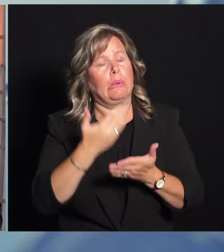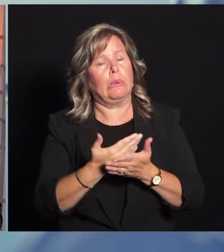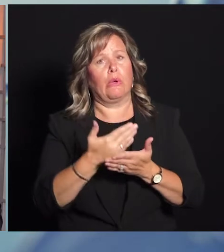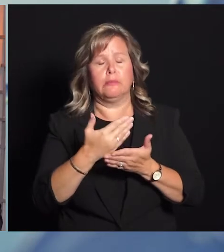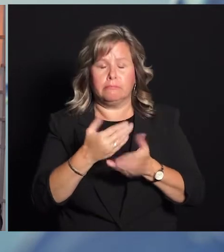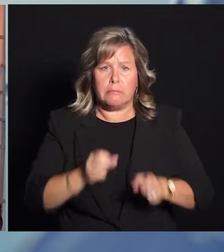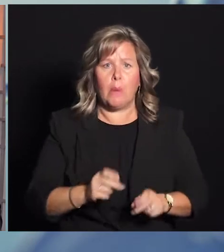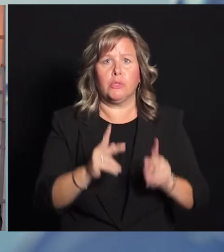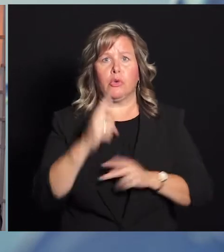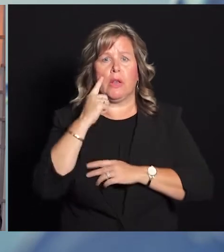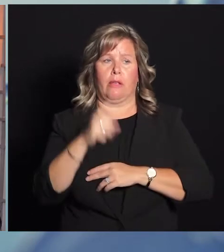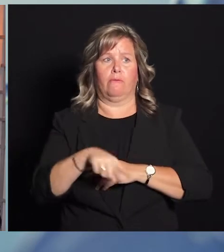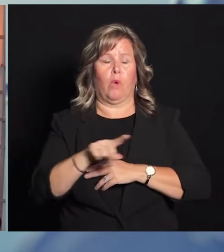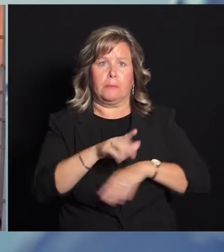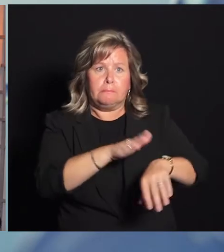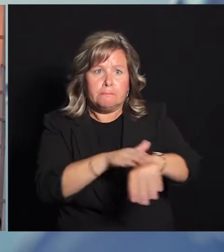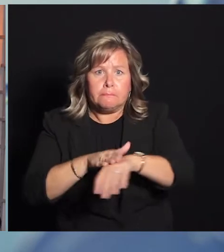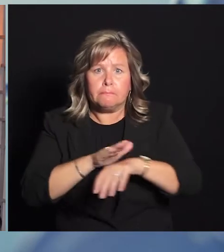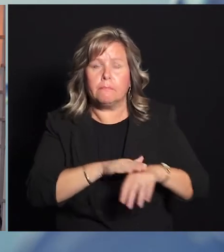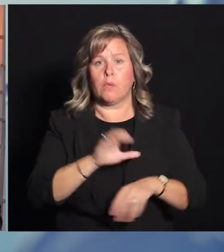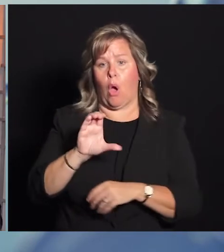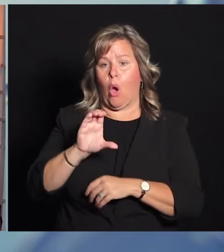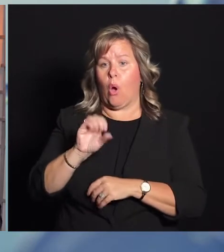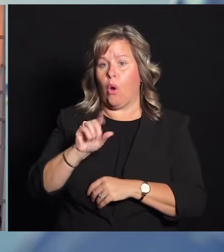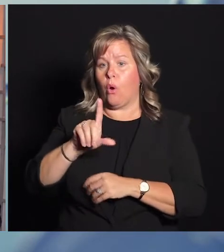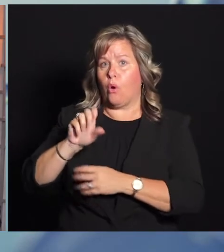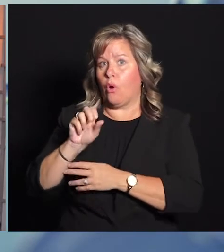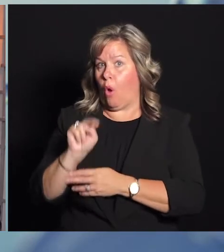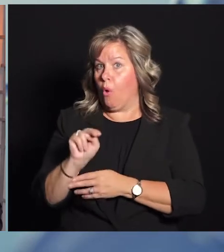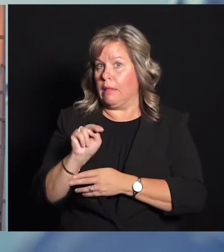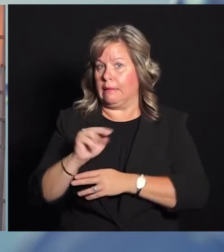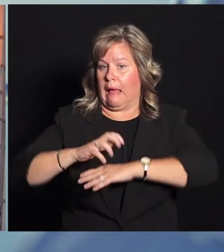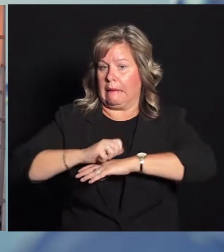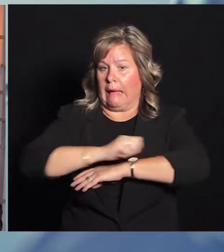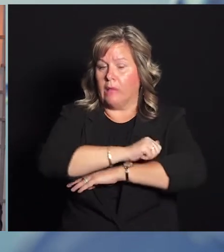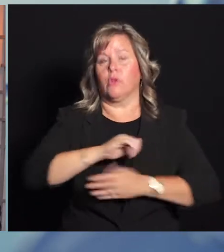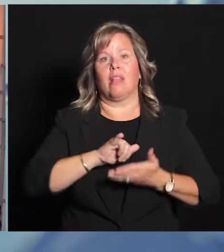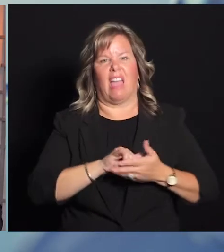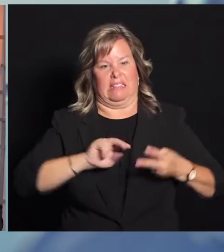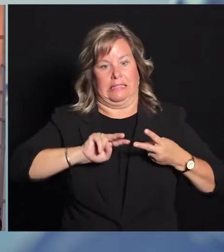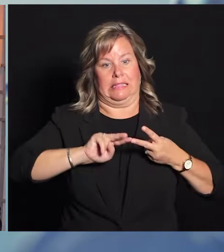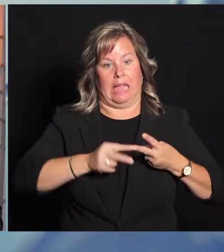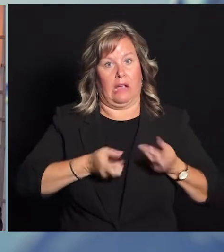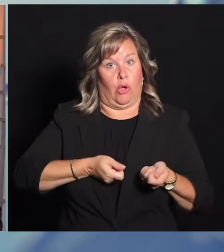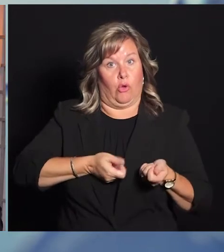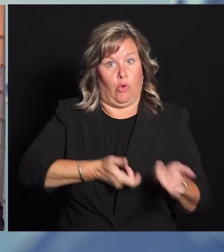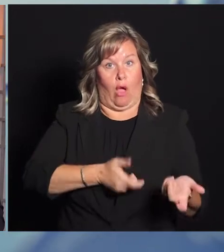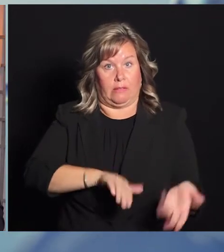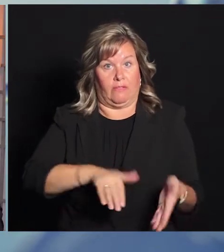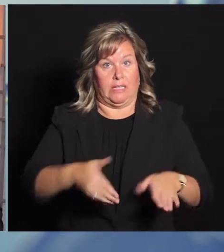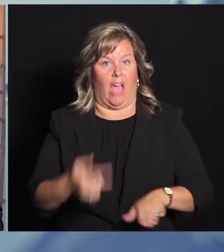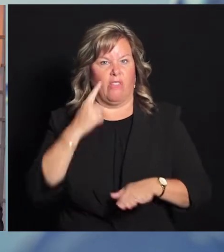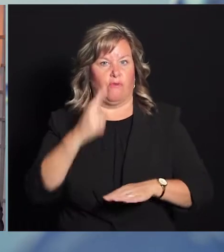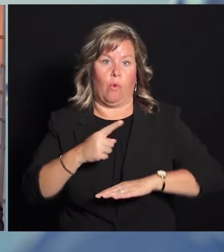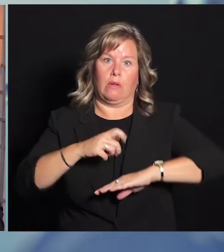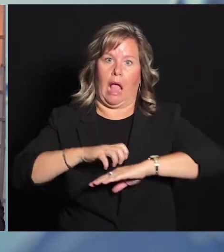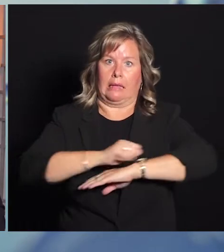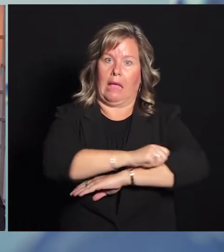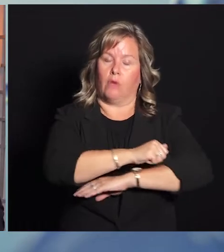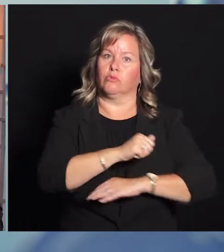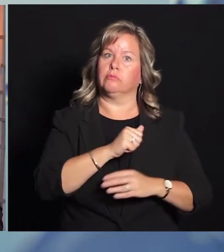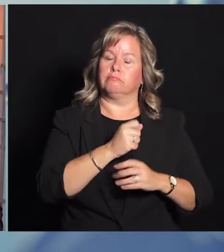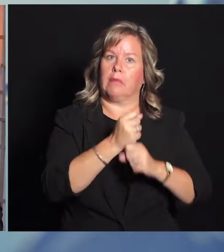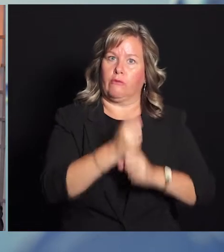to remind everyone that colorectal cancer is actually the second leading cause of cancer death in the United States.